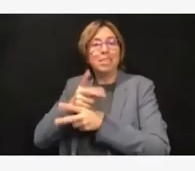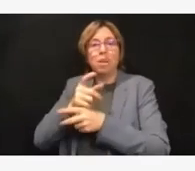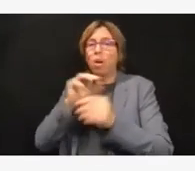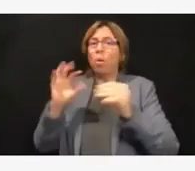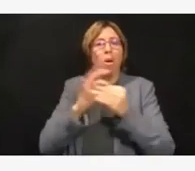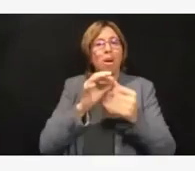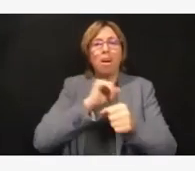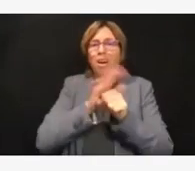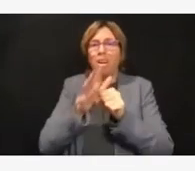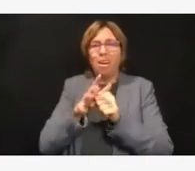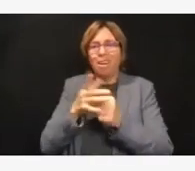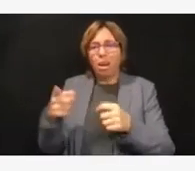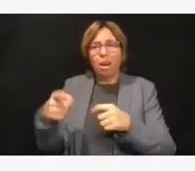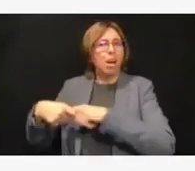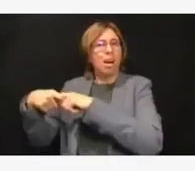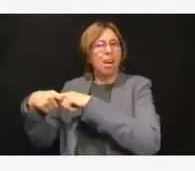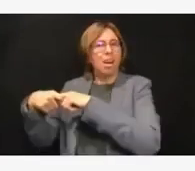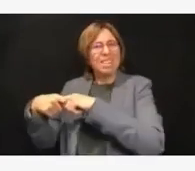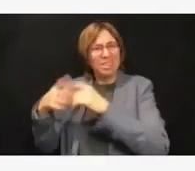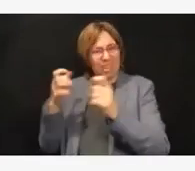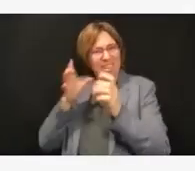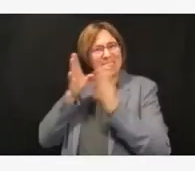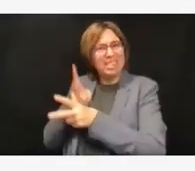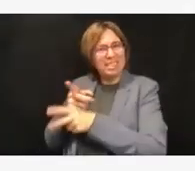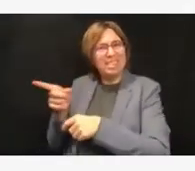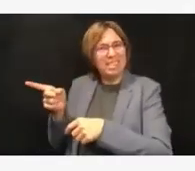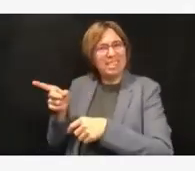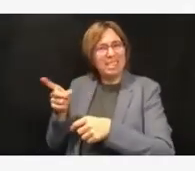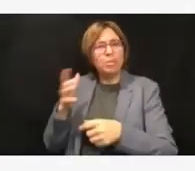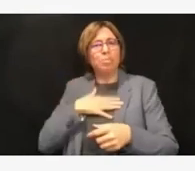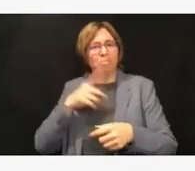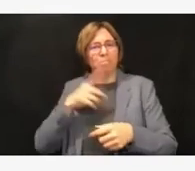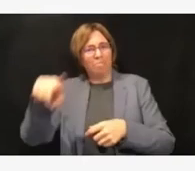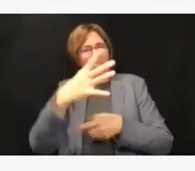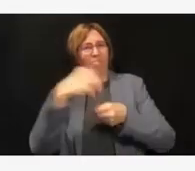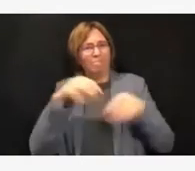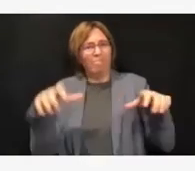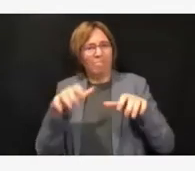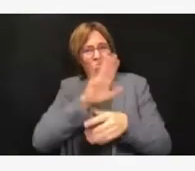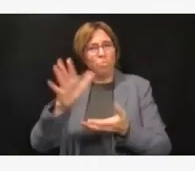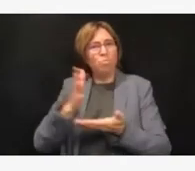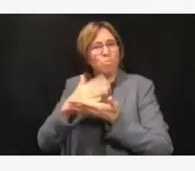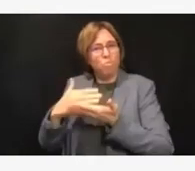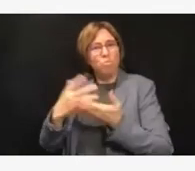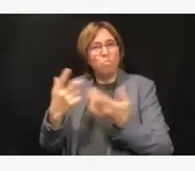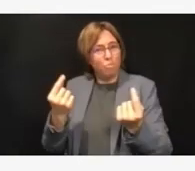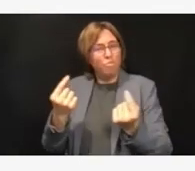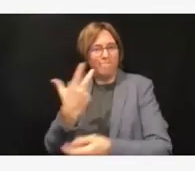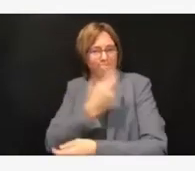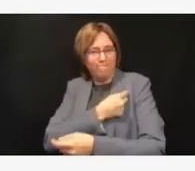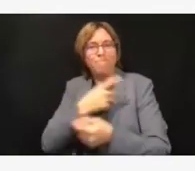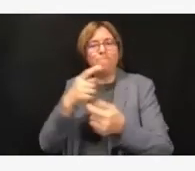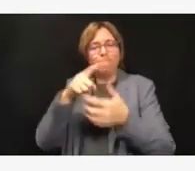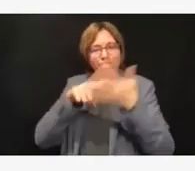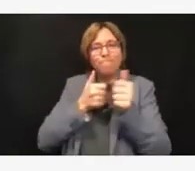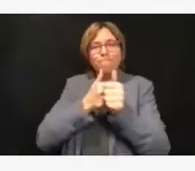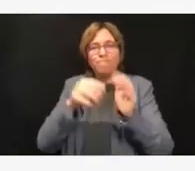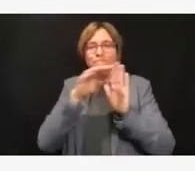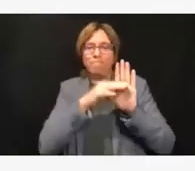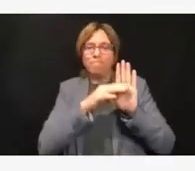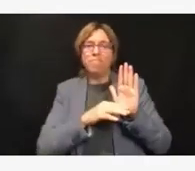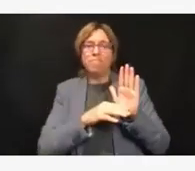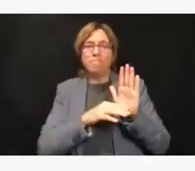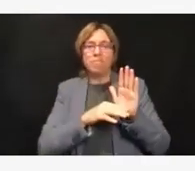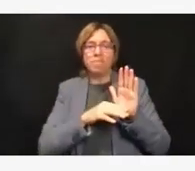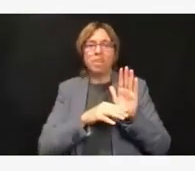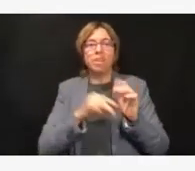care of them or because there's an infection risk. We have become incredibly good at screening, masking, all of